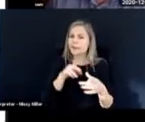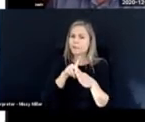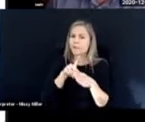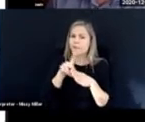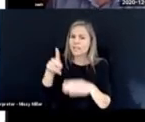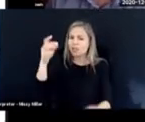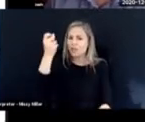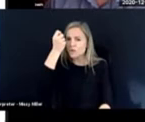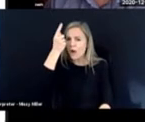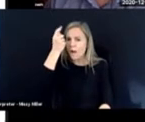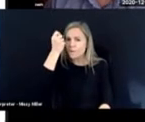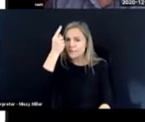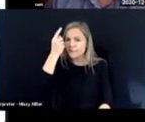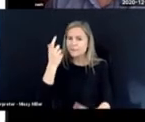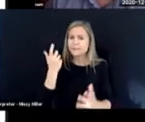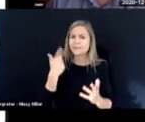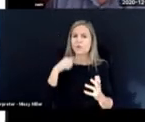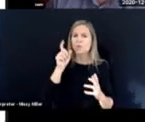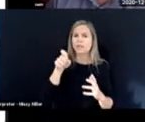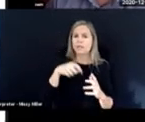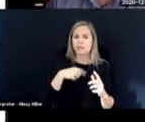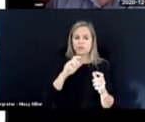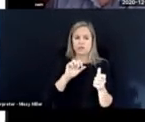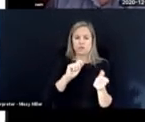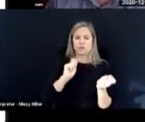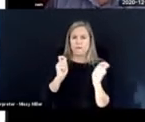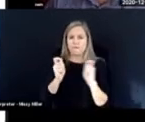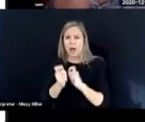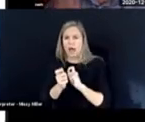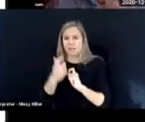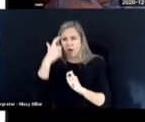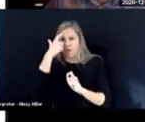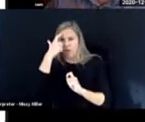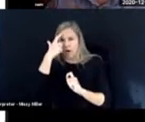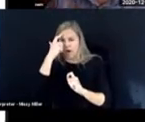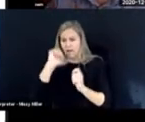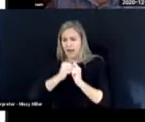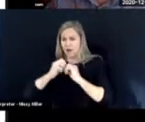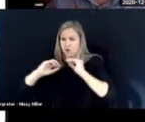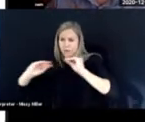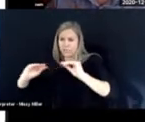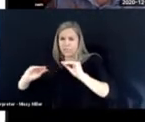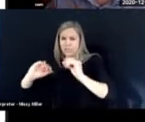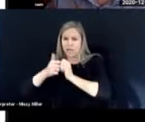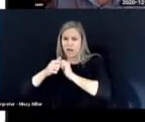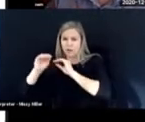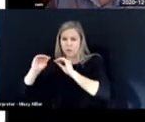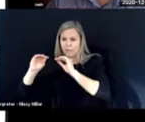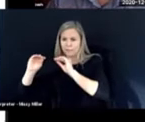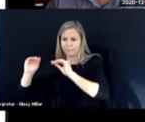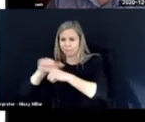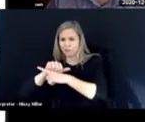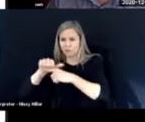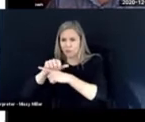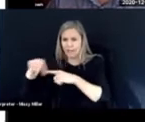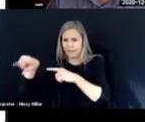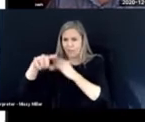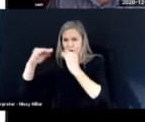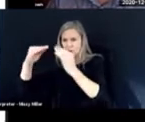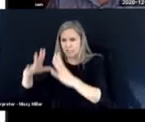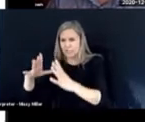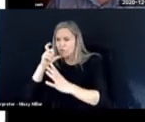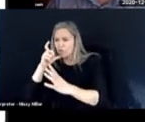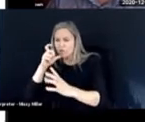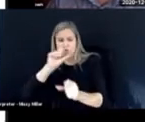of professional competence and how we needed to revise the way we were thinking about training for